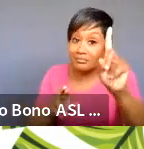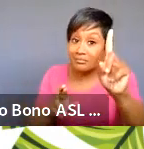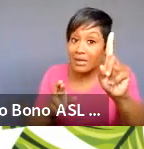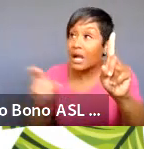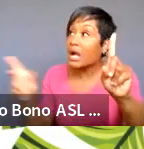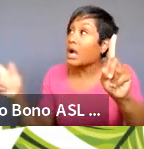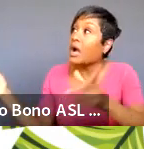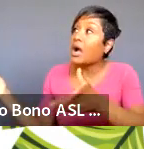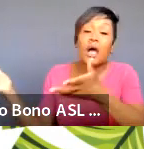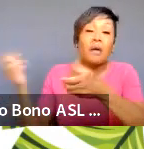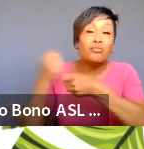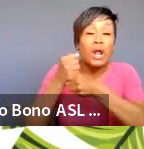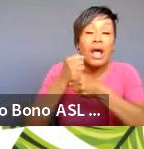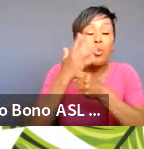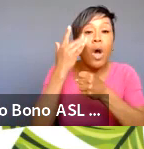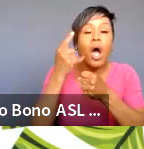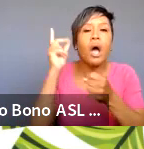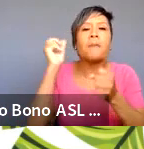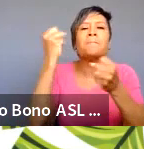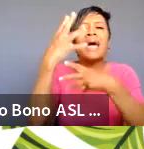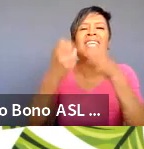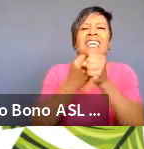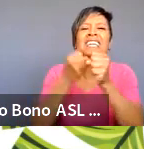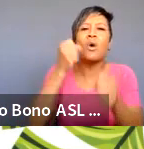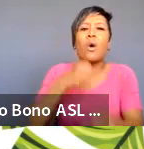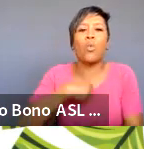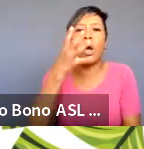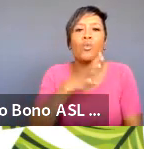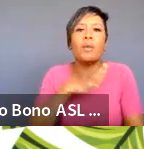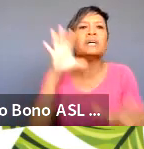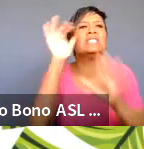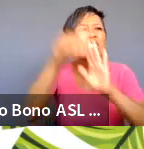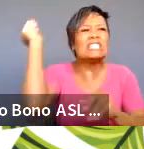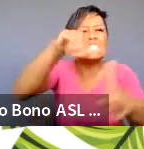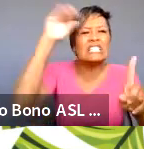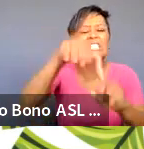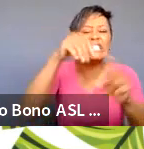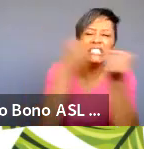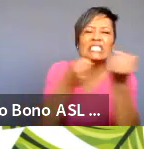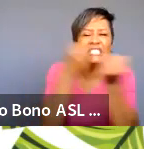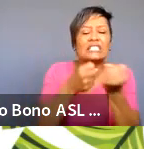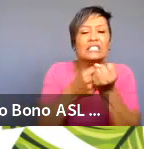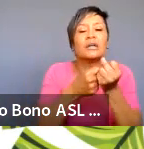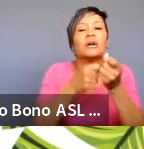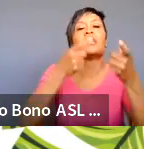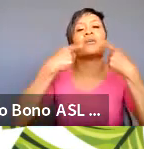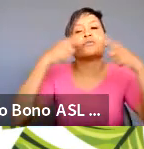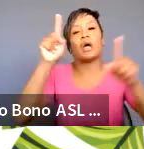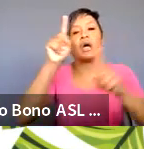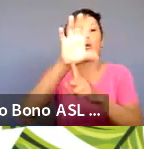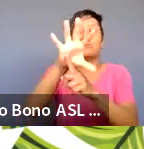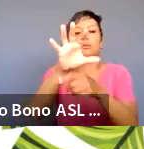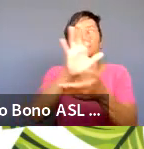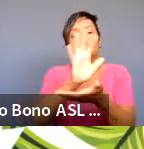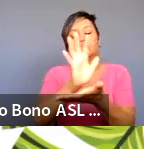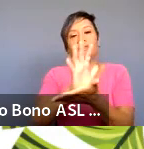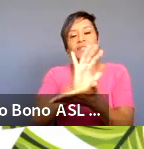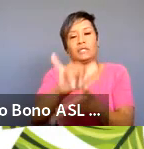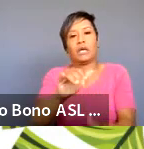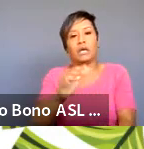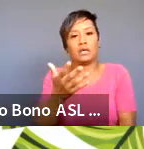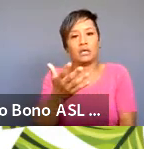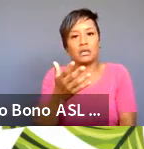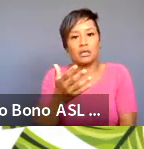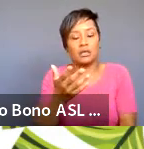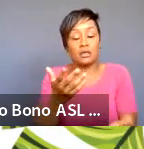production over advocation years by a white woman so you know at the end of the day especially when it comes to media